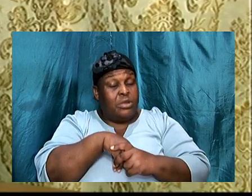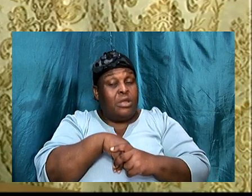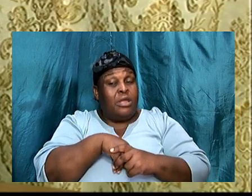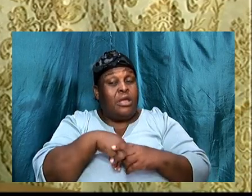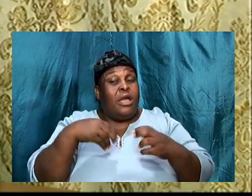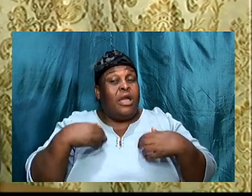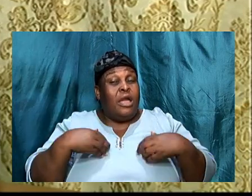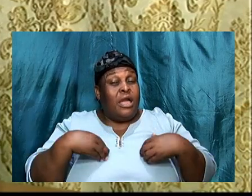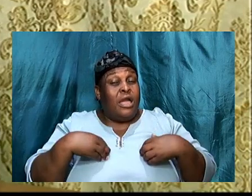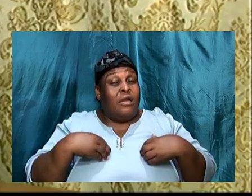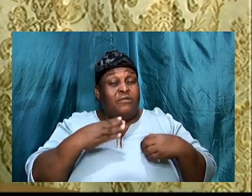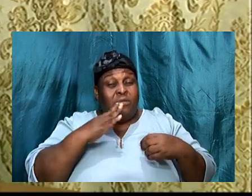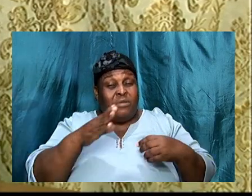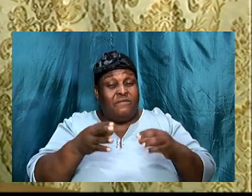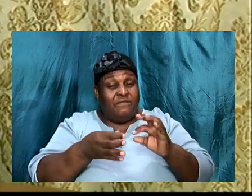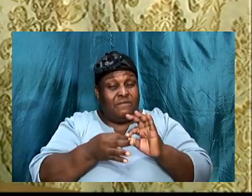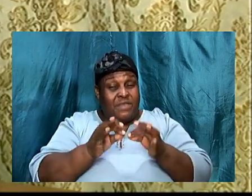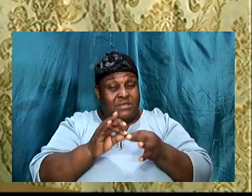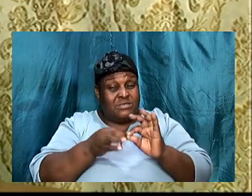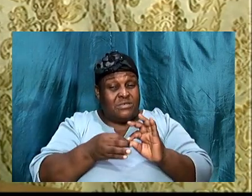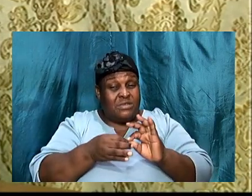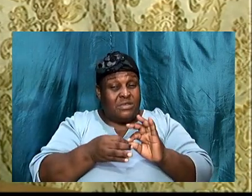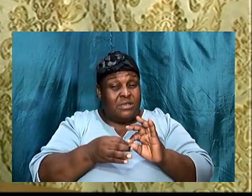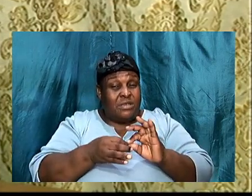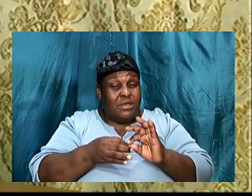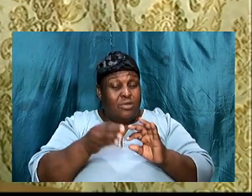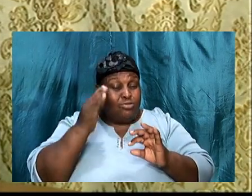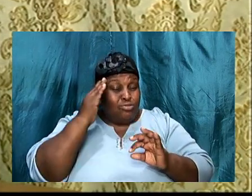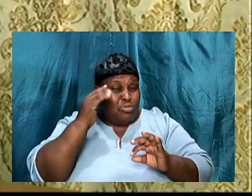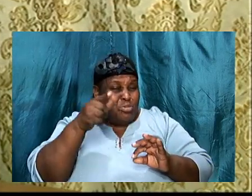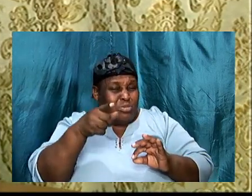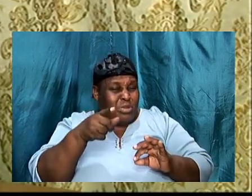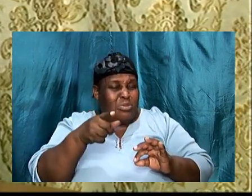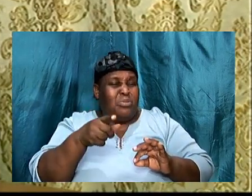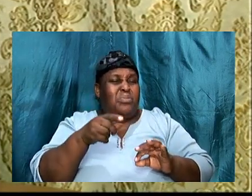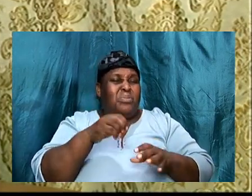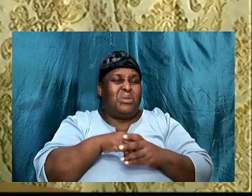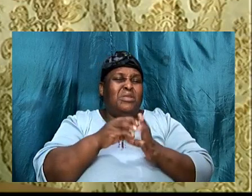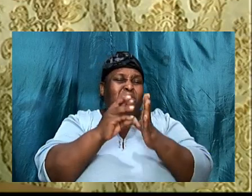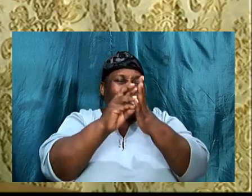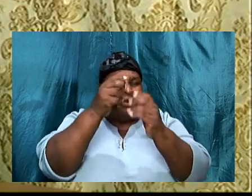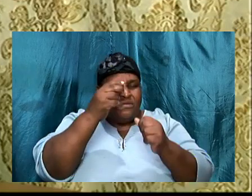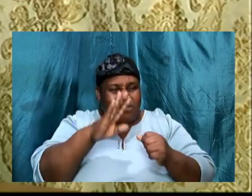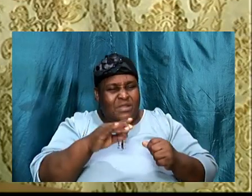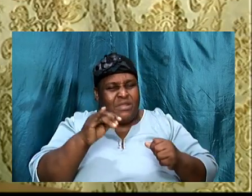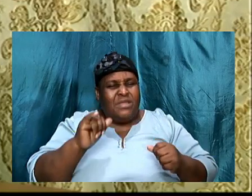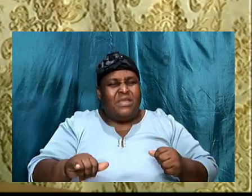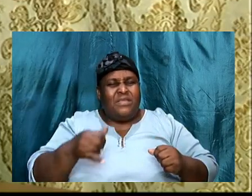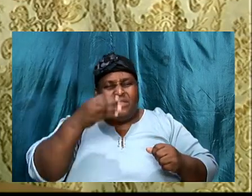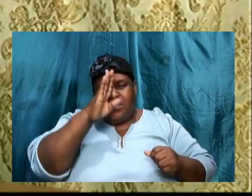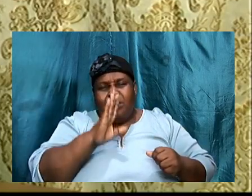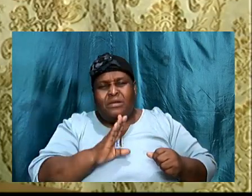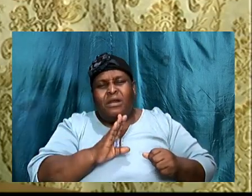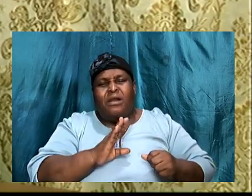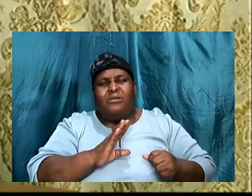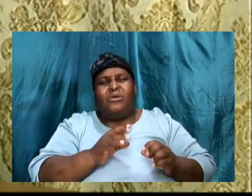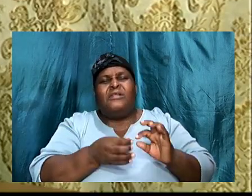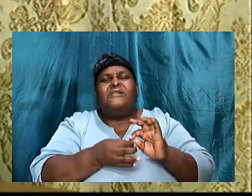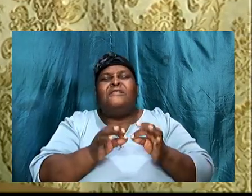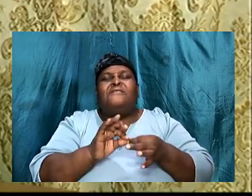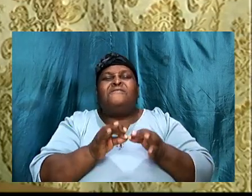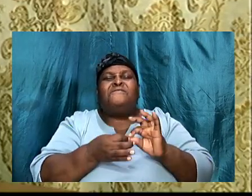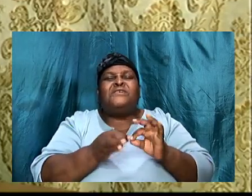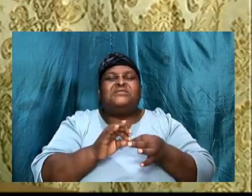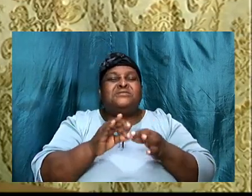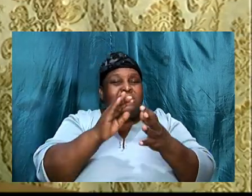there is this confidence that God is going to fix it. God will come through, and God